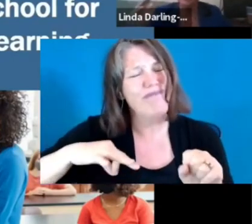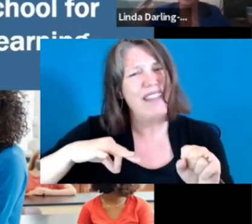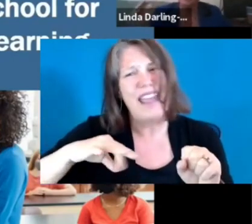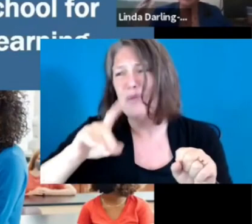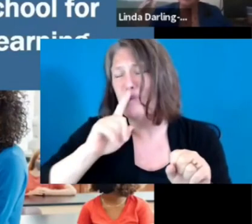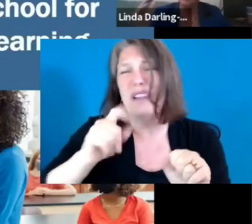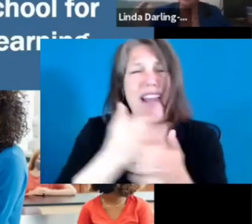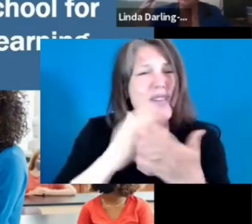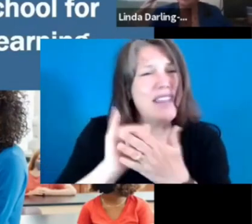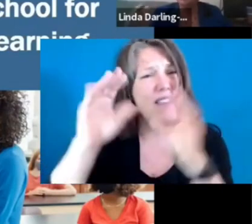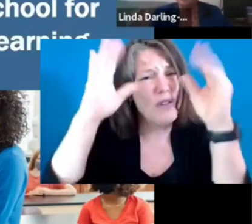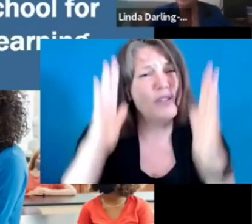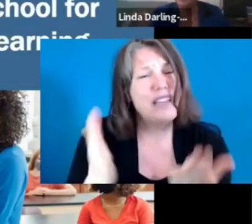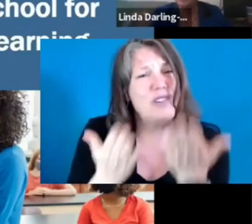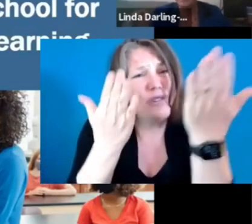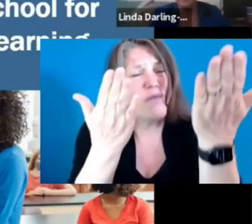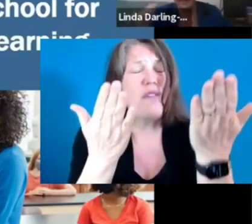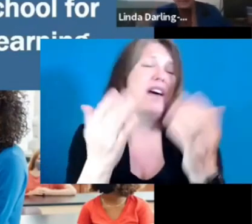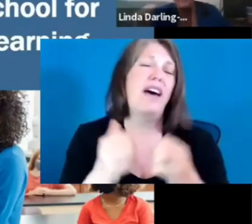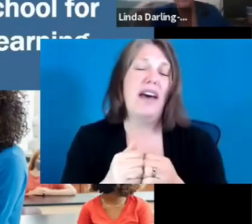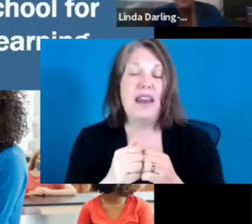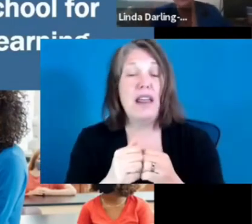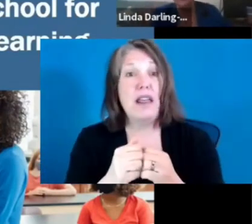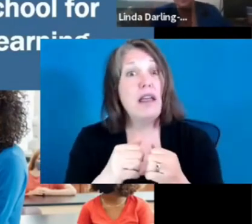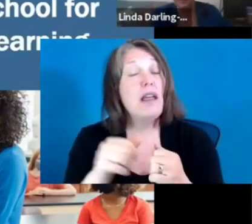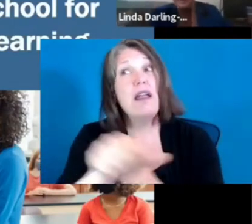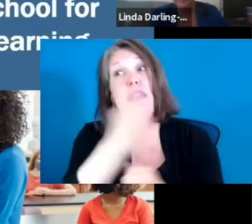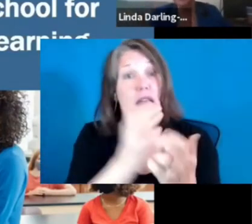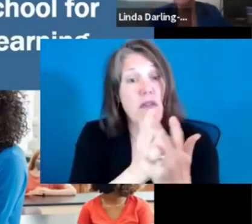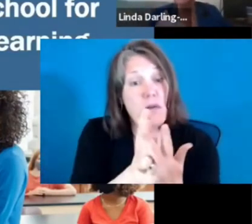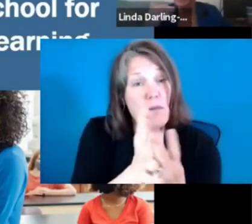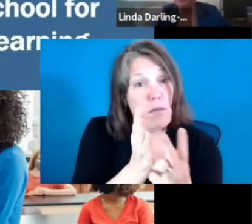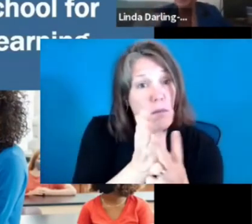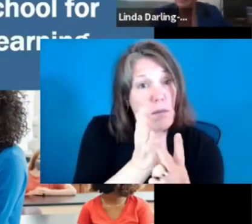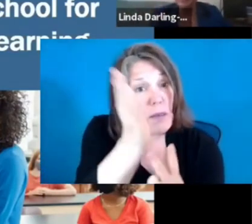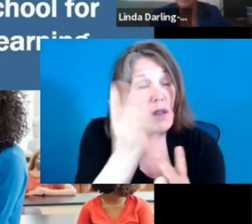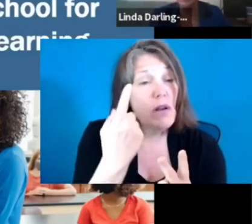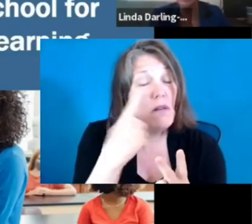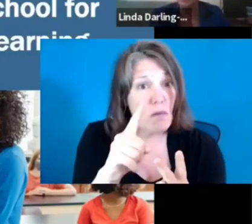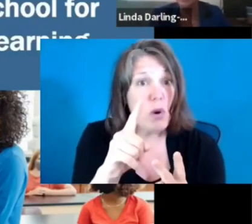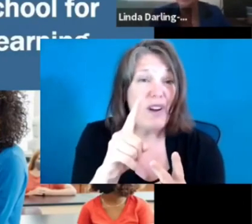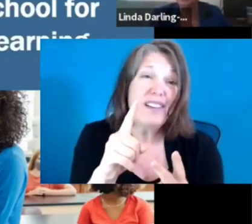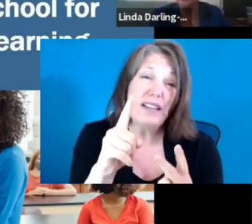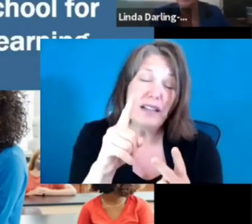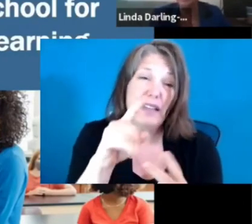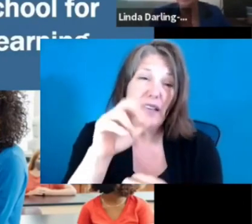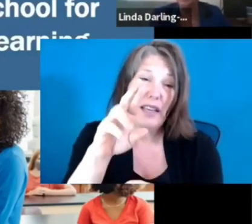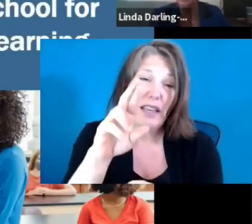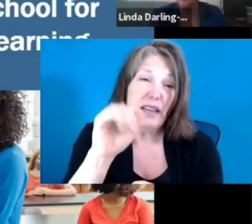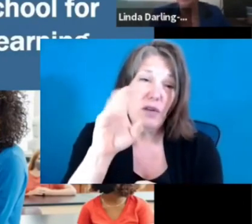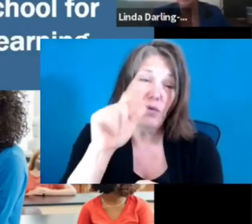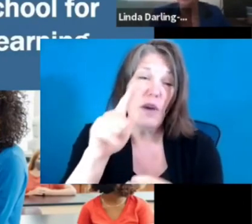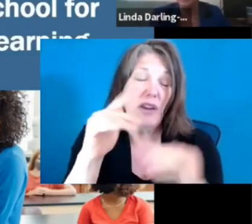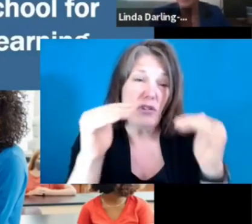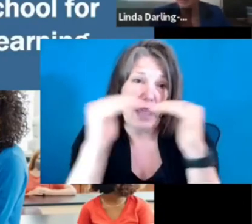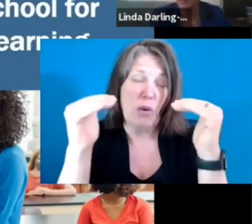transition has been the pillar of racial equity and equity in all forms. And when we think about restarting and reinventing schools